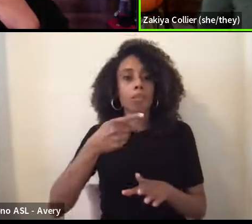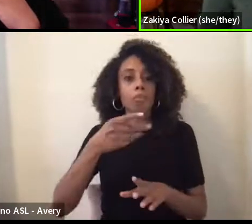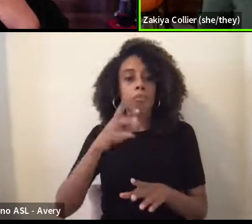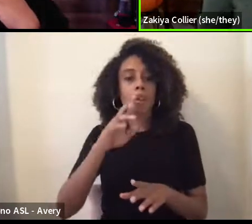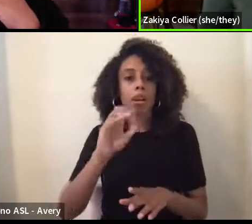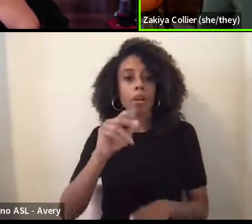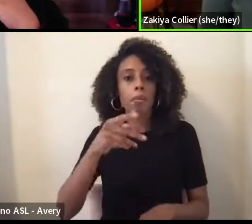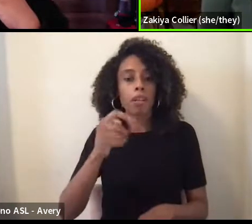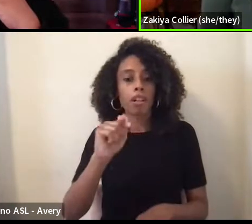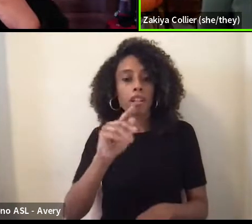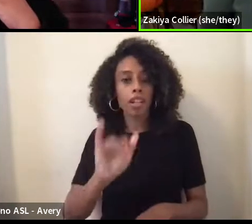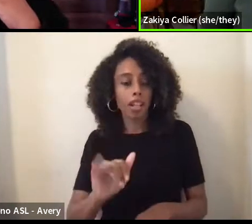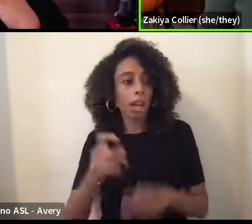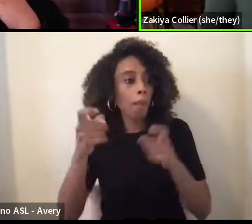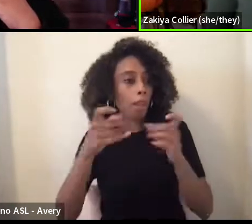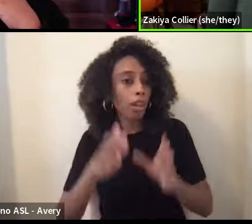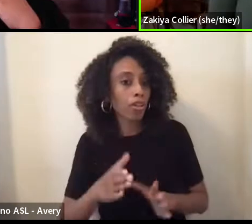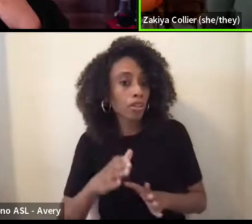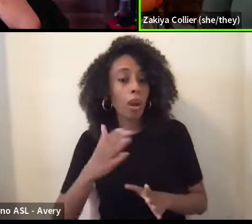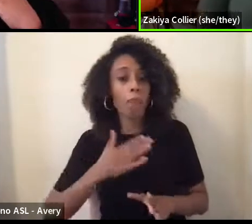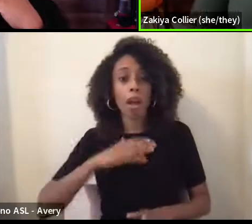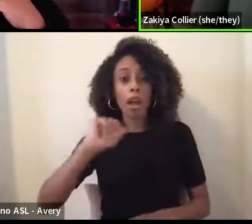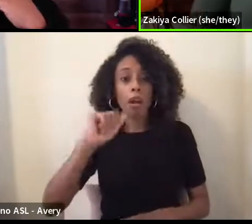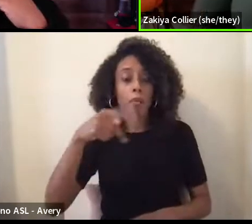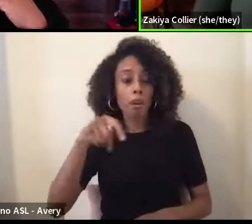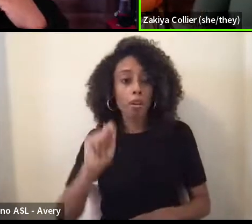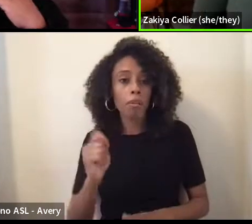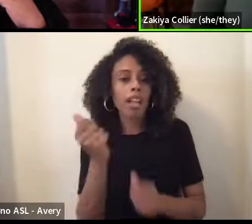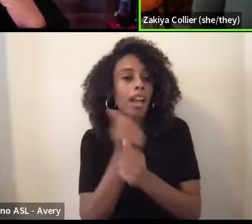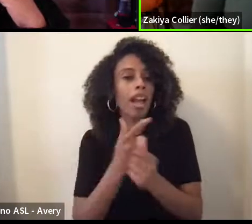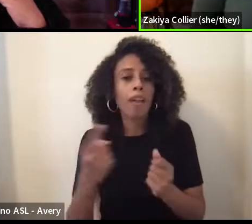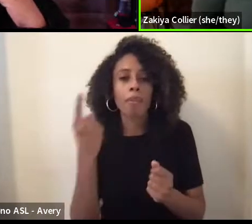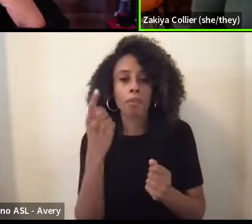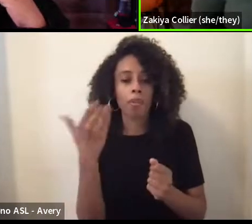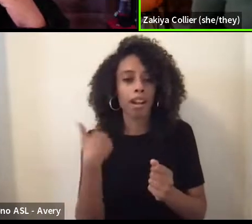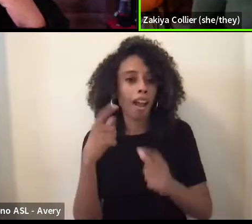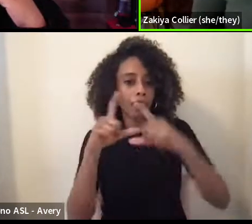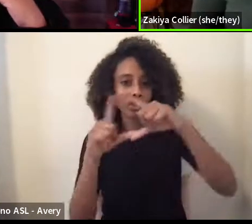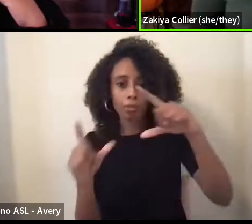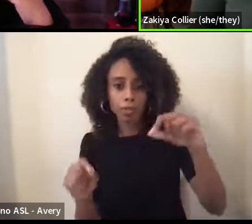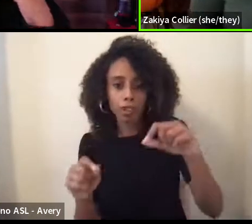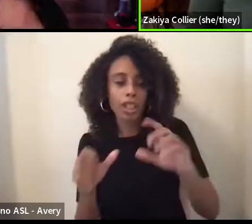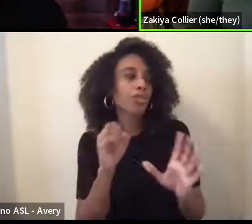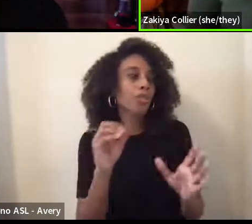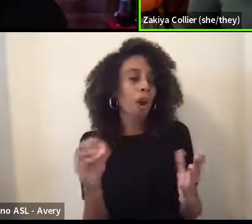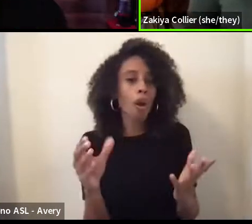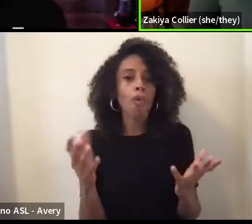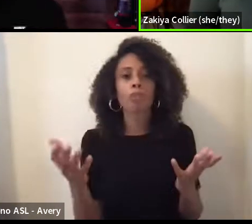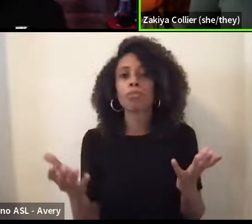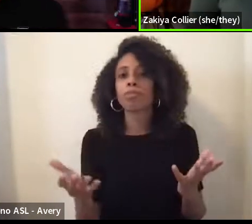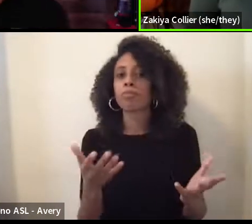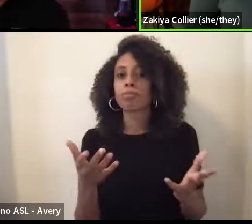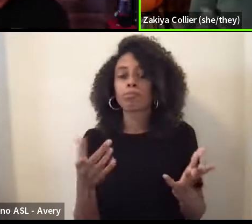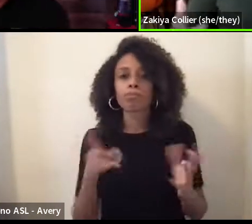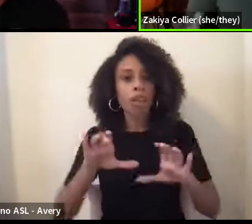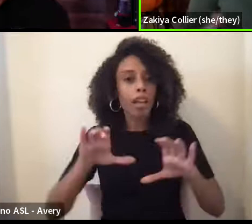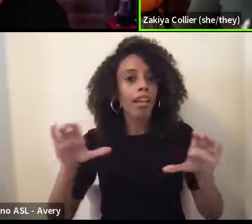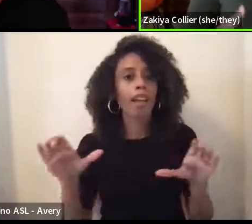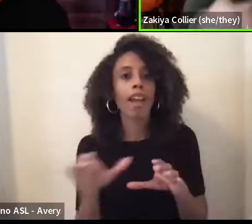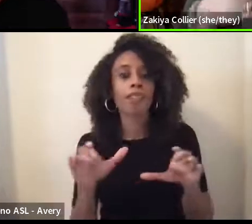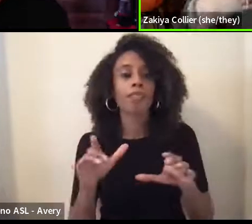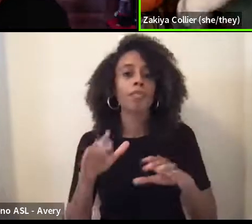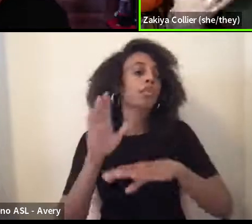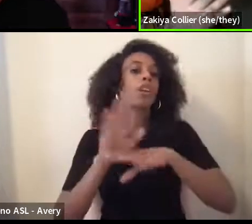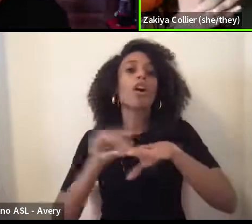like everybody got a receipt. And so, um, I think just, just being active, the call to